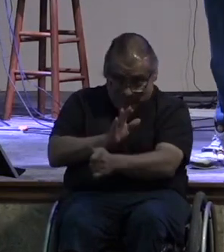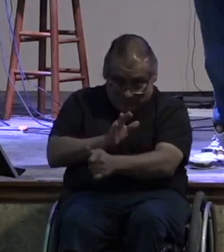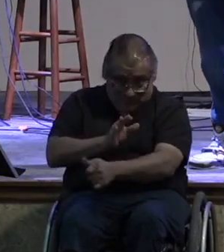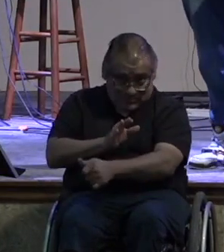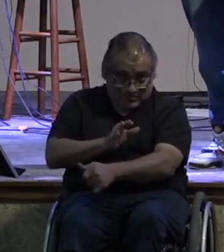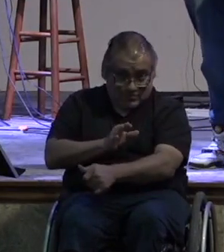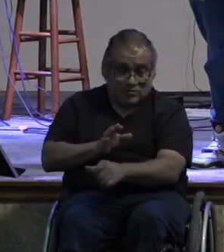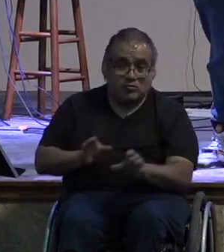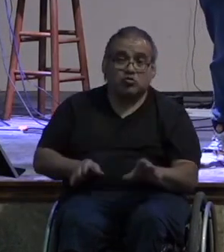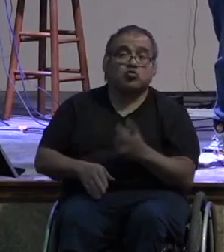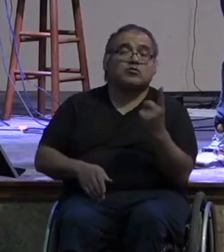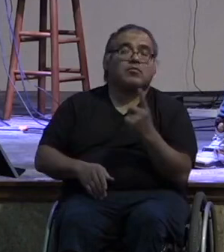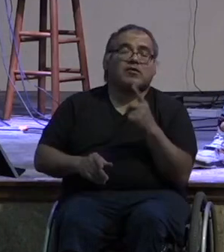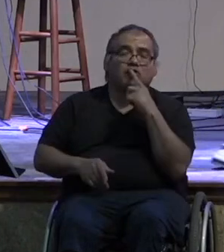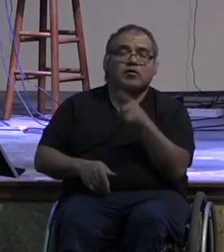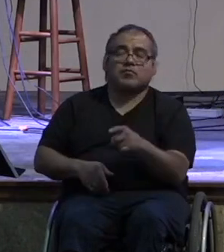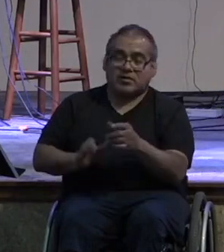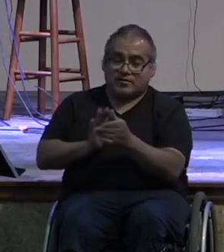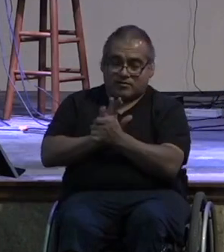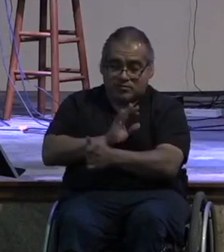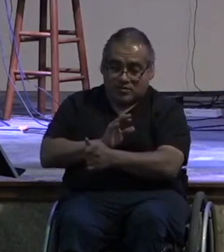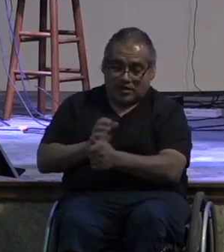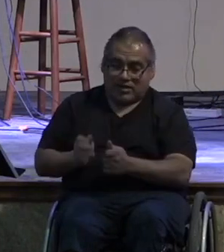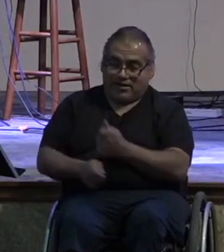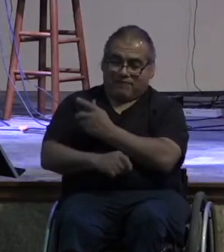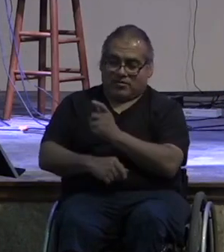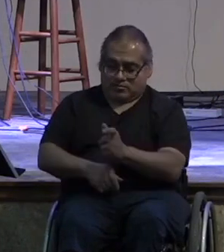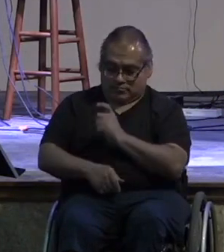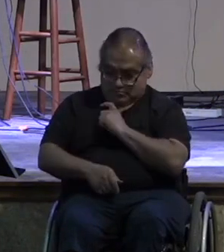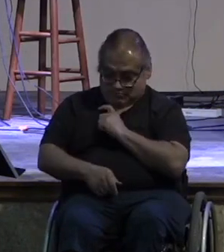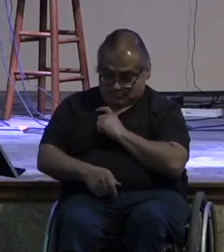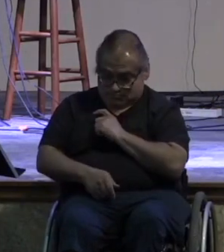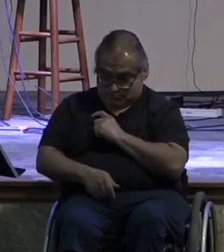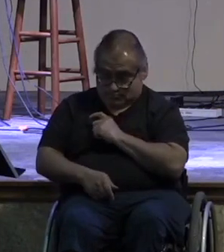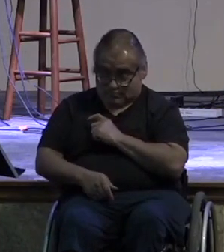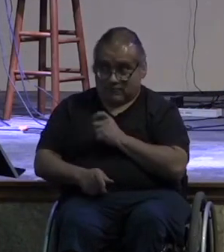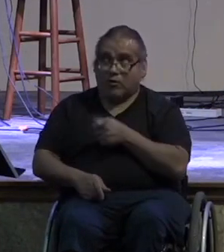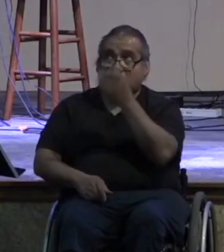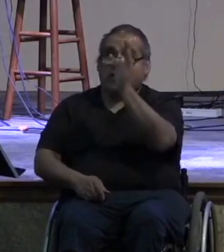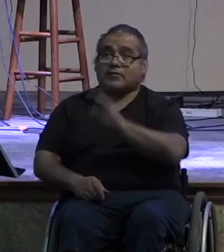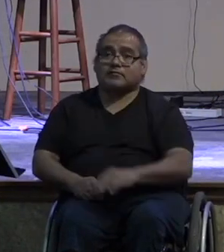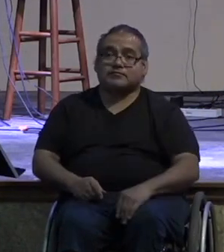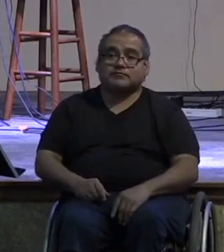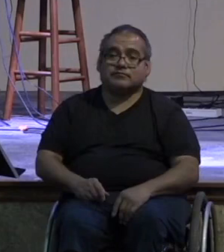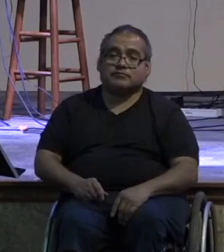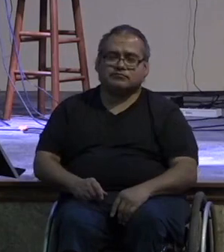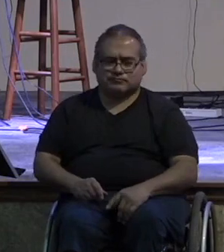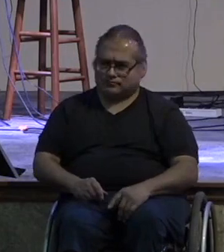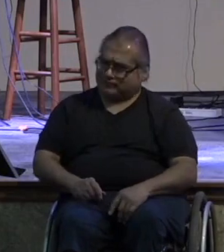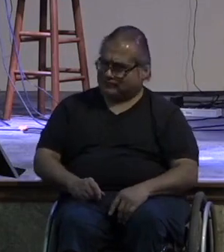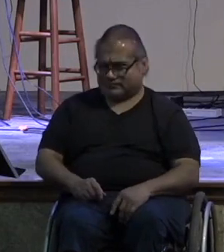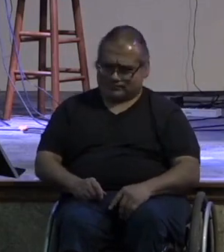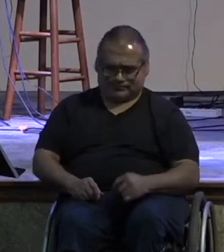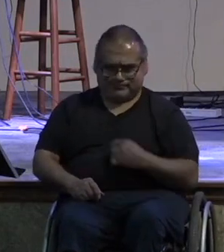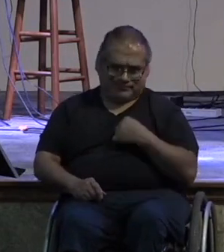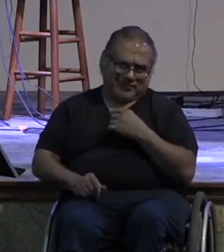talents our talents are made up of the skills and the giftings we've been given i know you're sitting there and you're like i'm